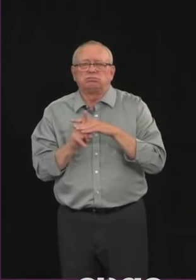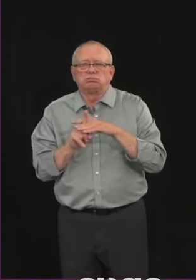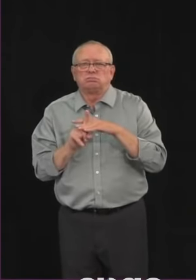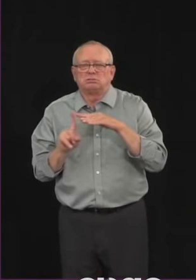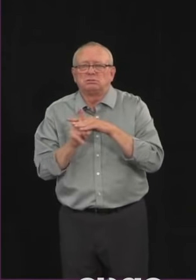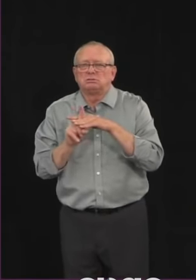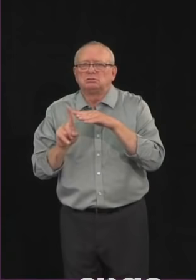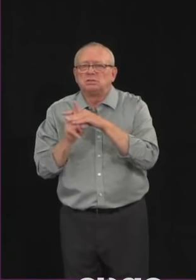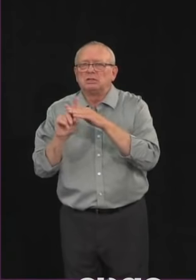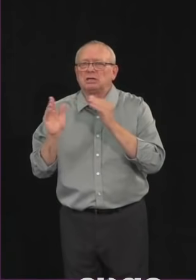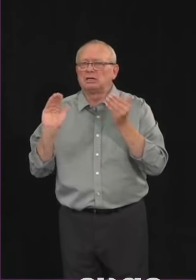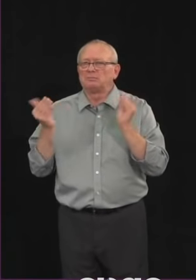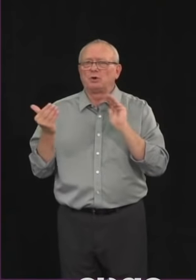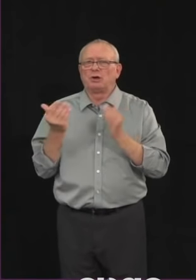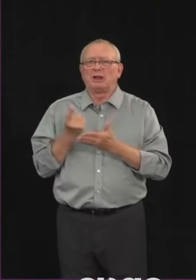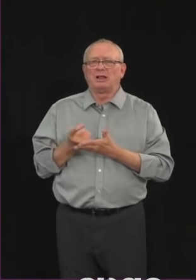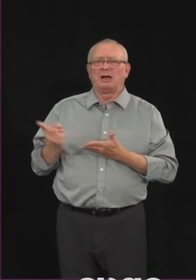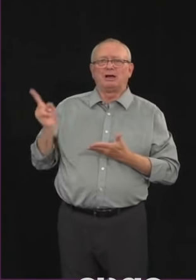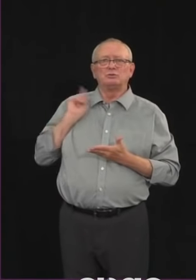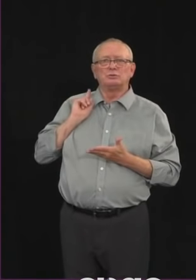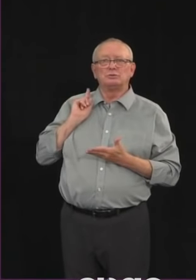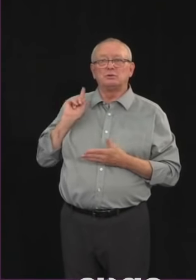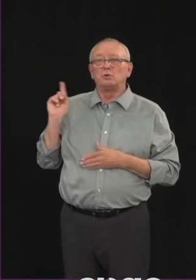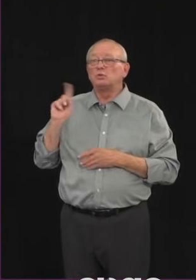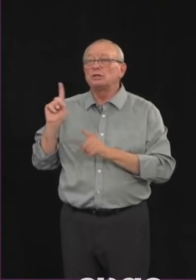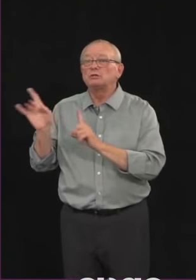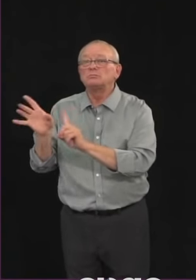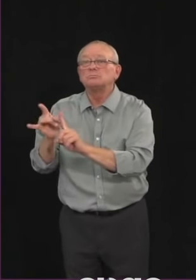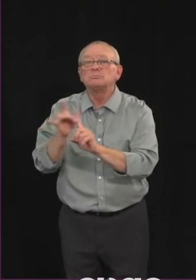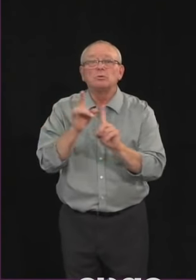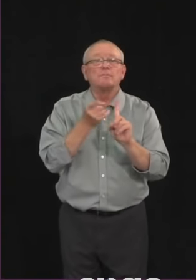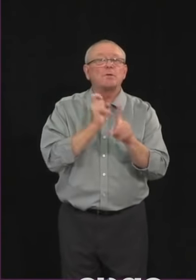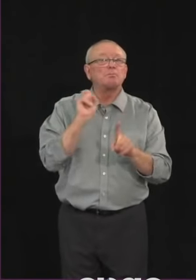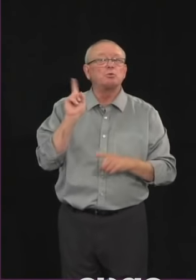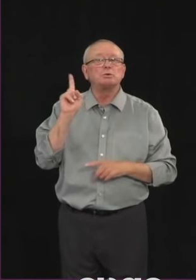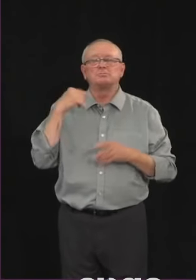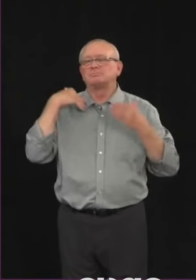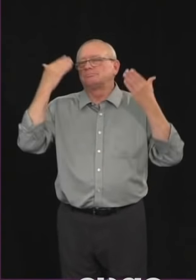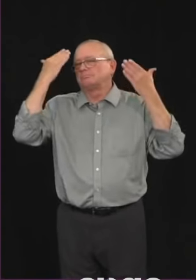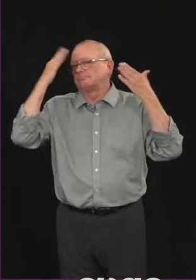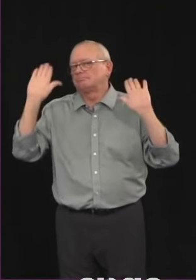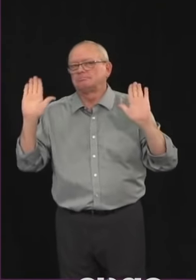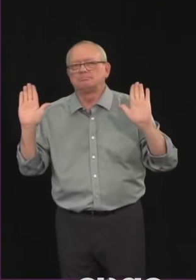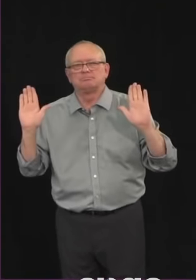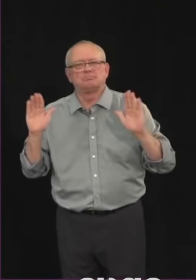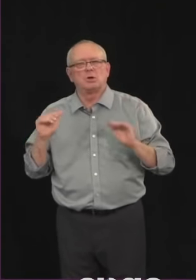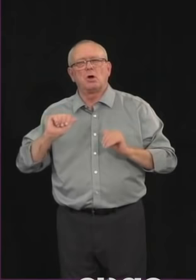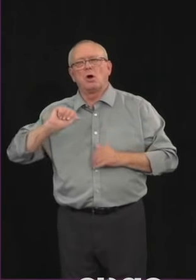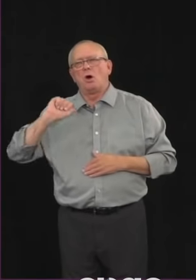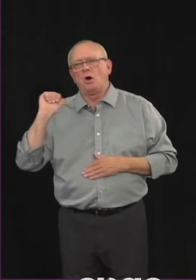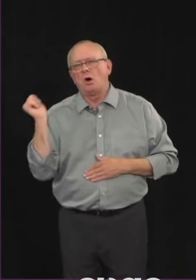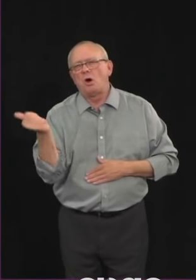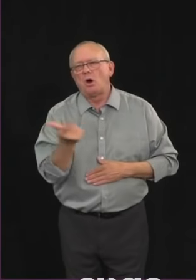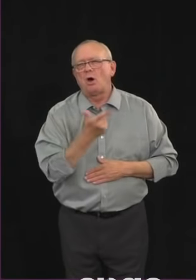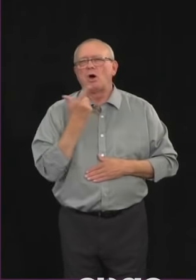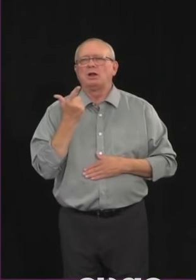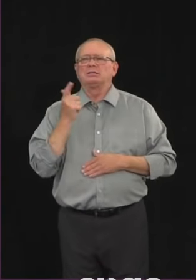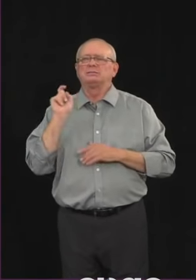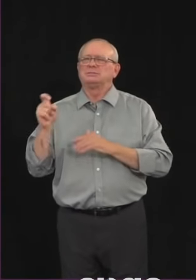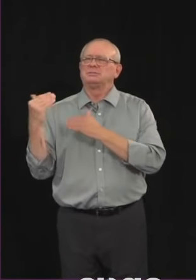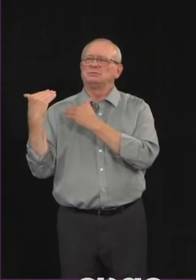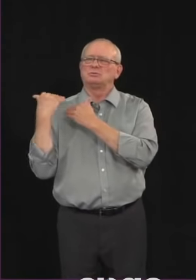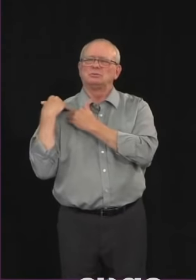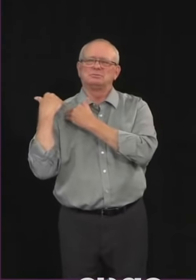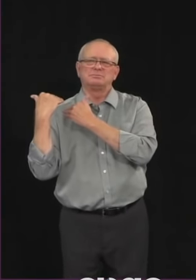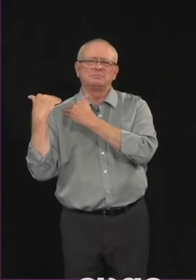We need each other to get through this. Every one of us has a role to play in keeping each other safe. We all